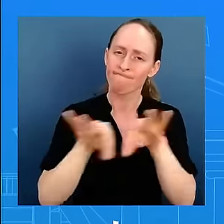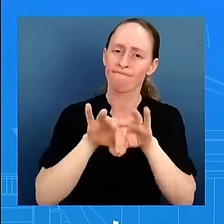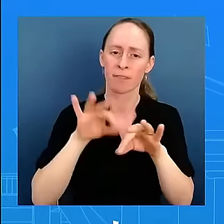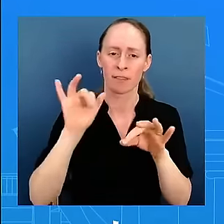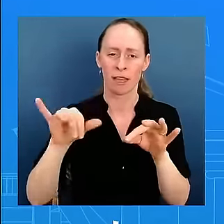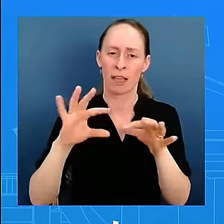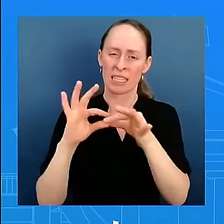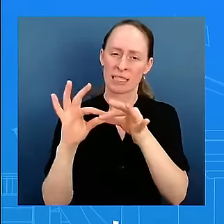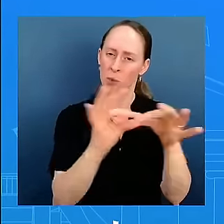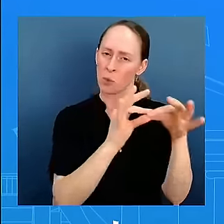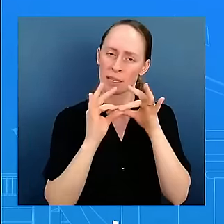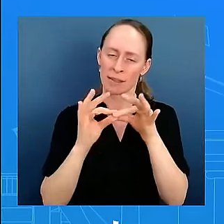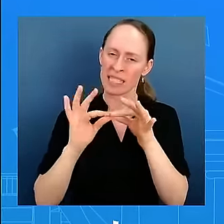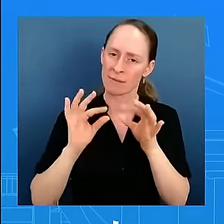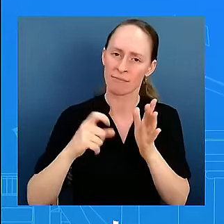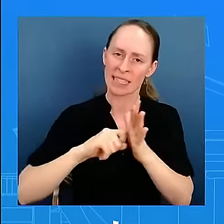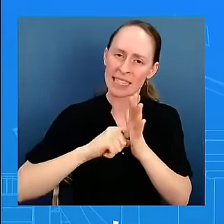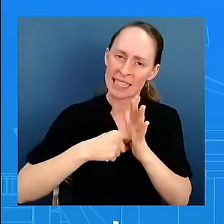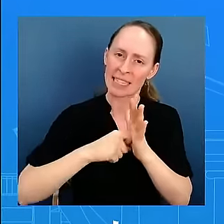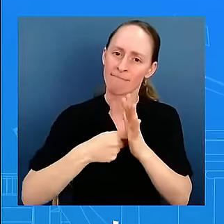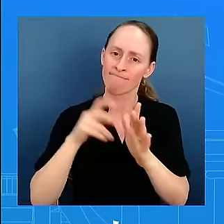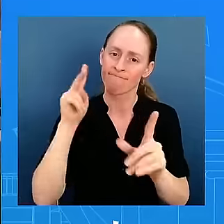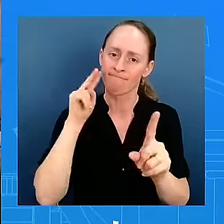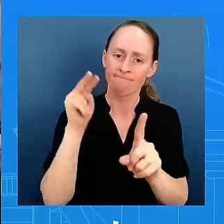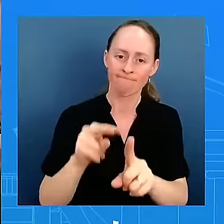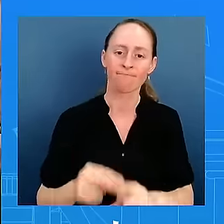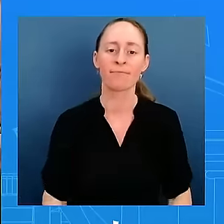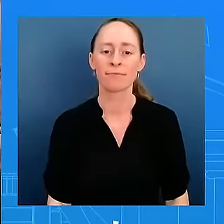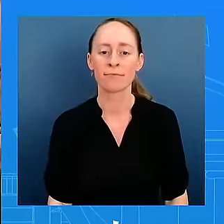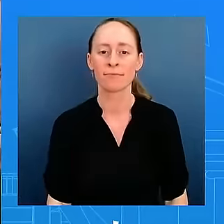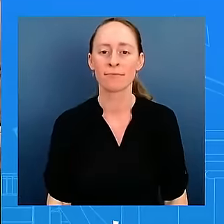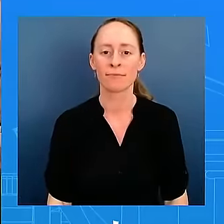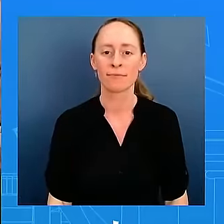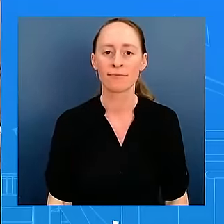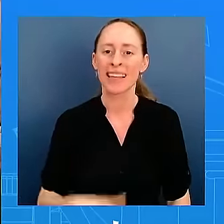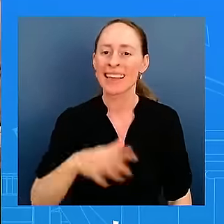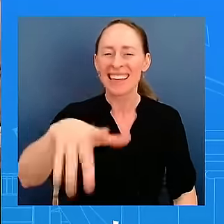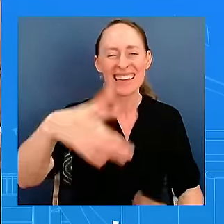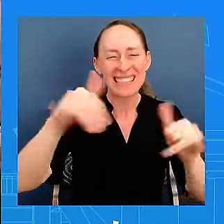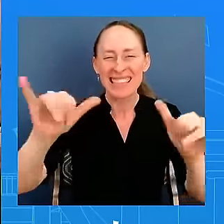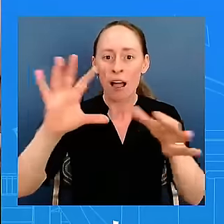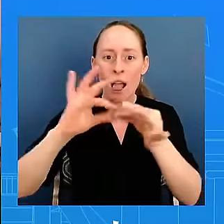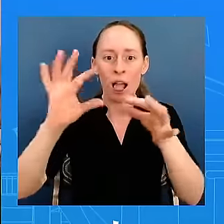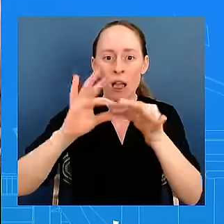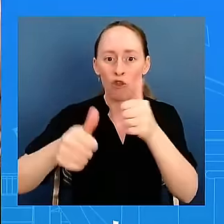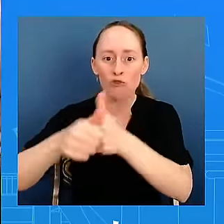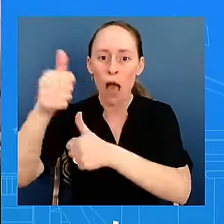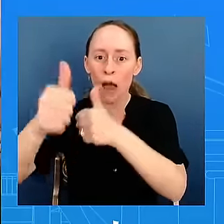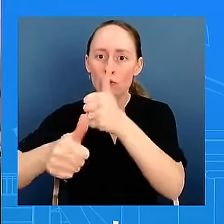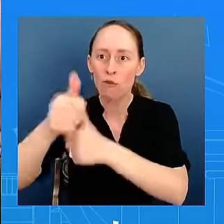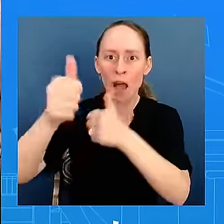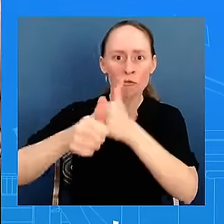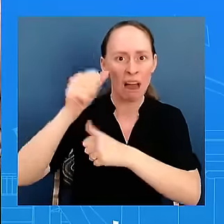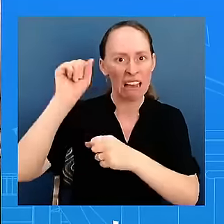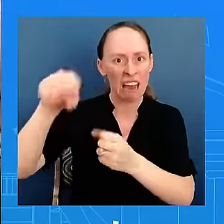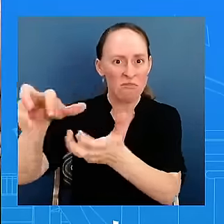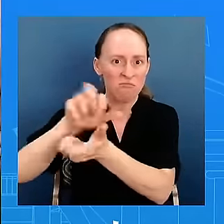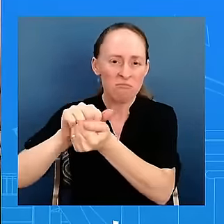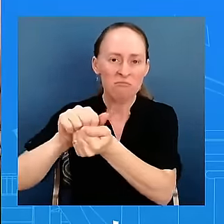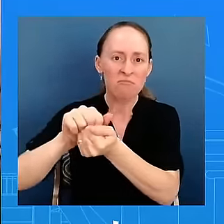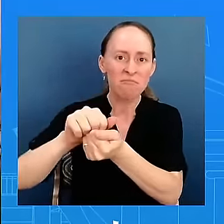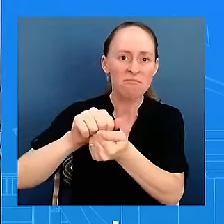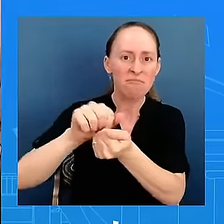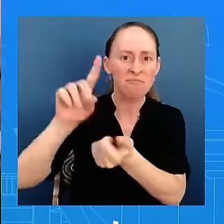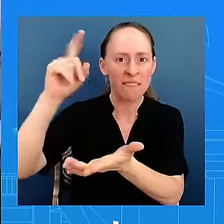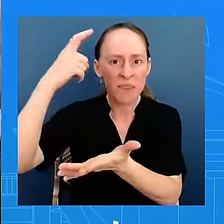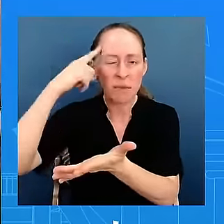last night okay jenny but he still talks about a threat to democracy i mean there are now three public attempts that were or threats uh to the former president